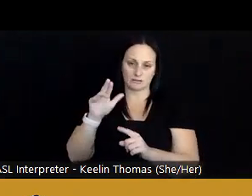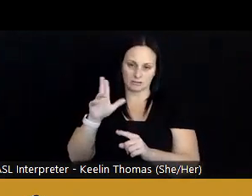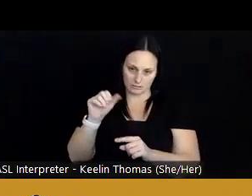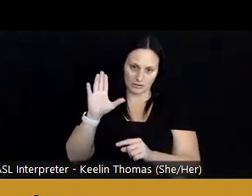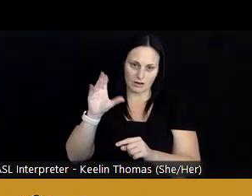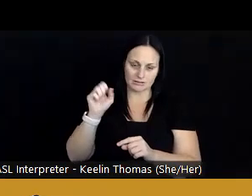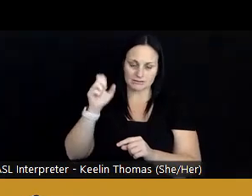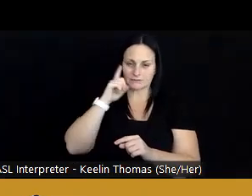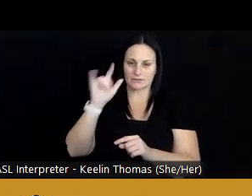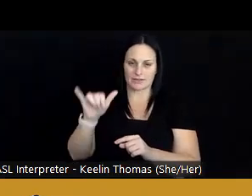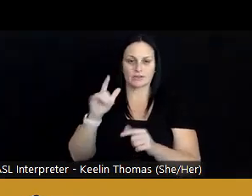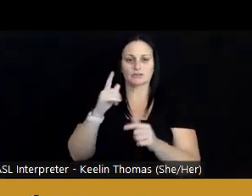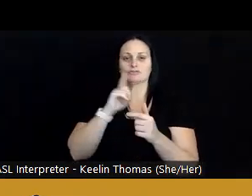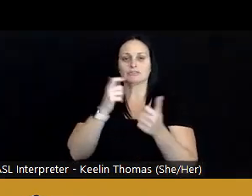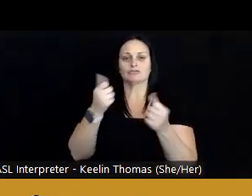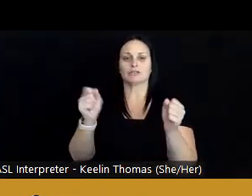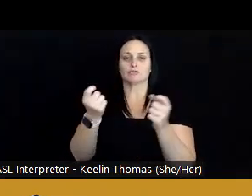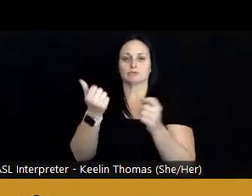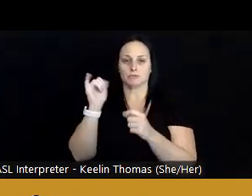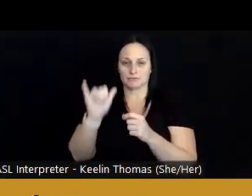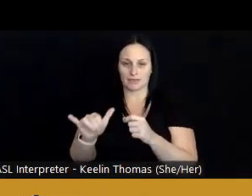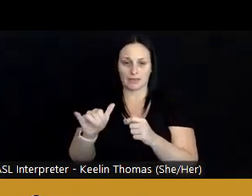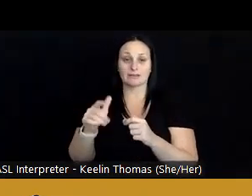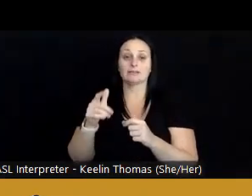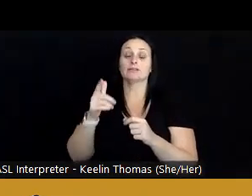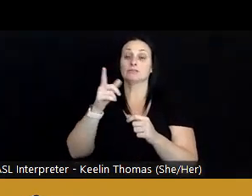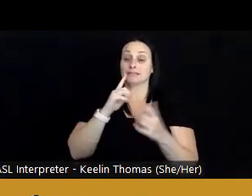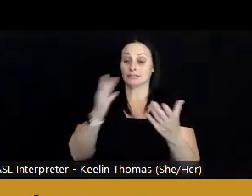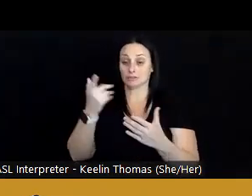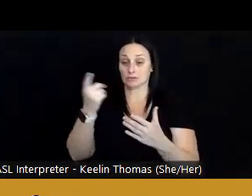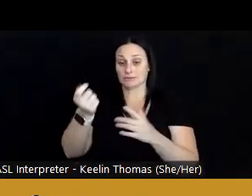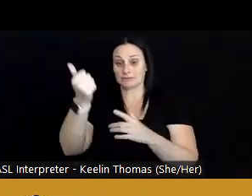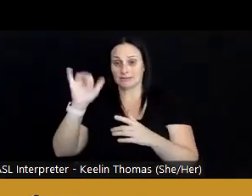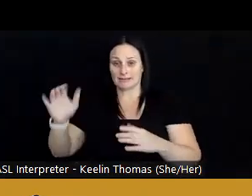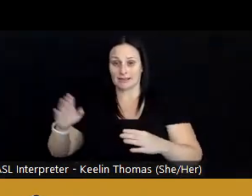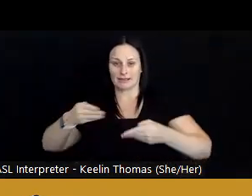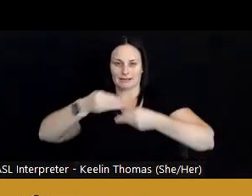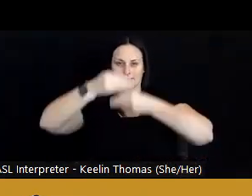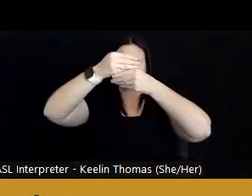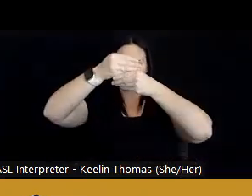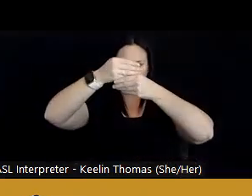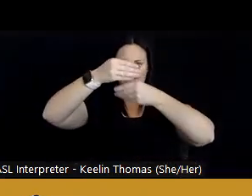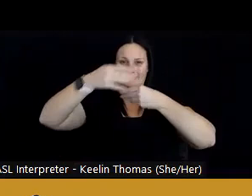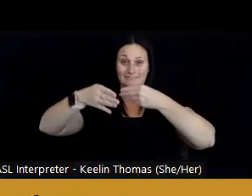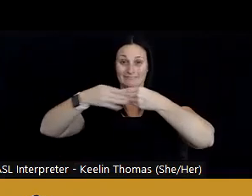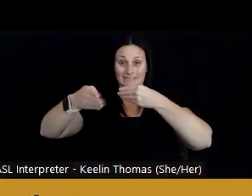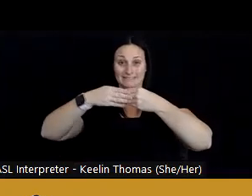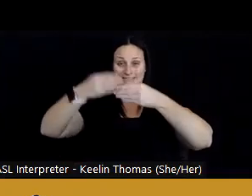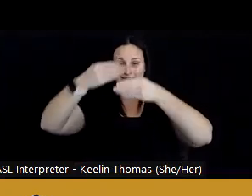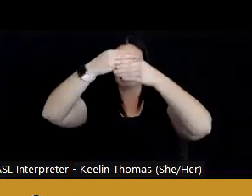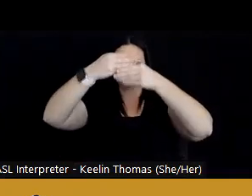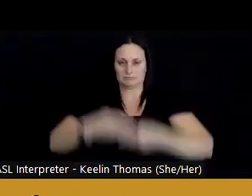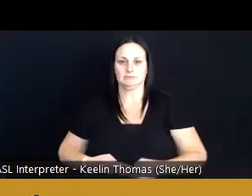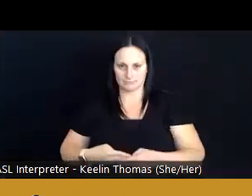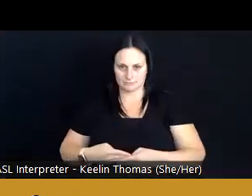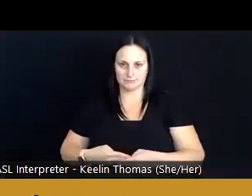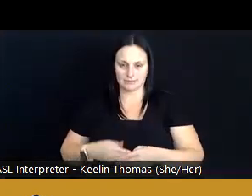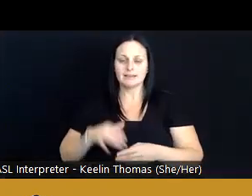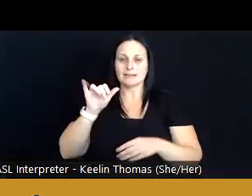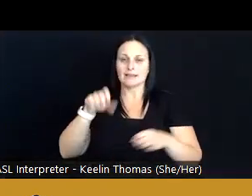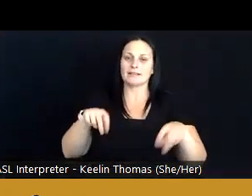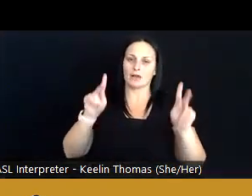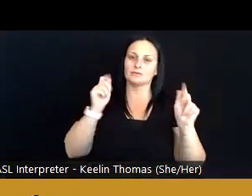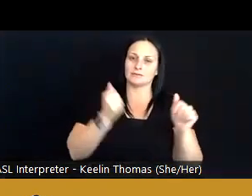in trying to remove that? So here, you take away that opaque fence and it allows everyone